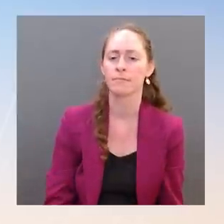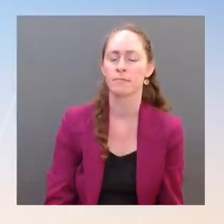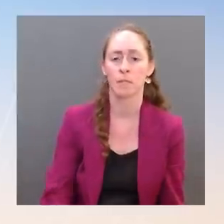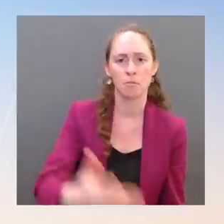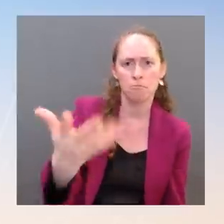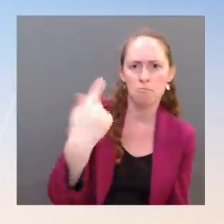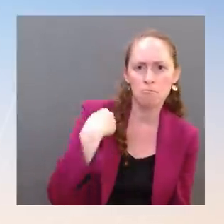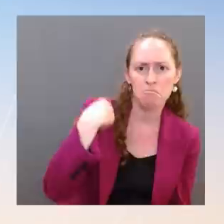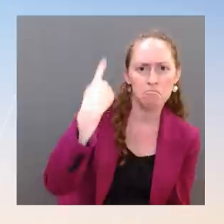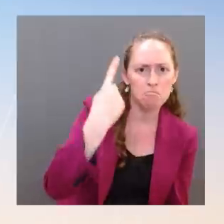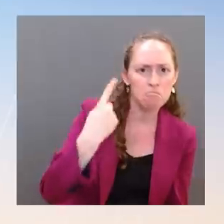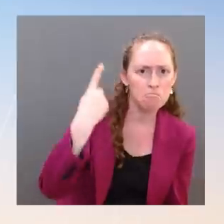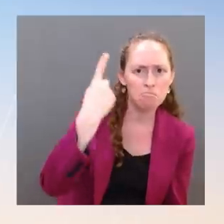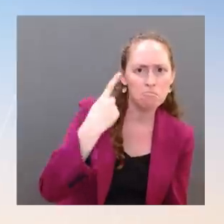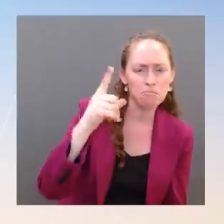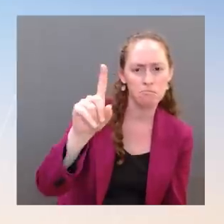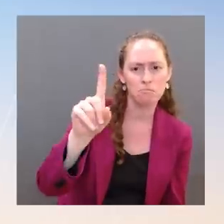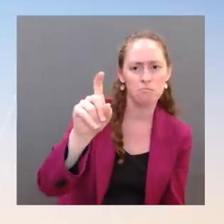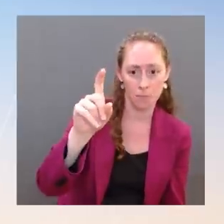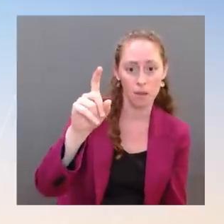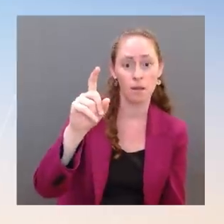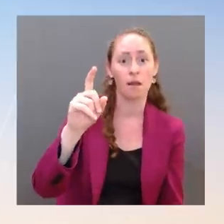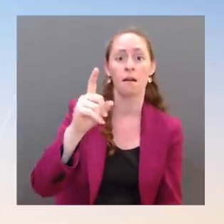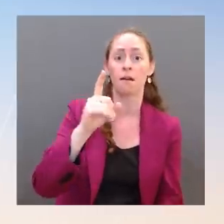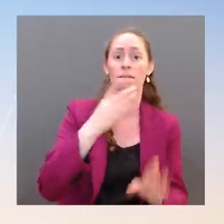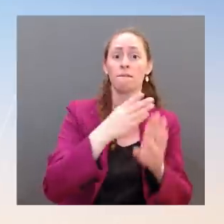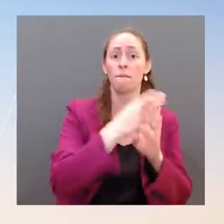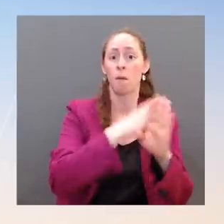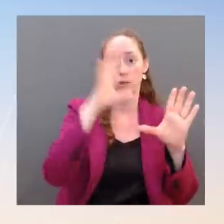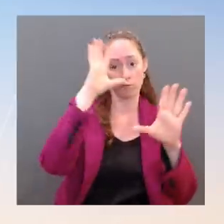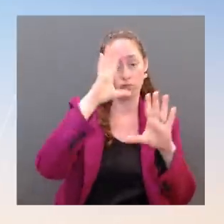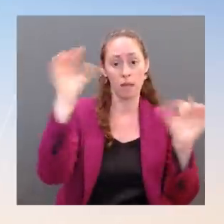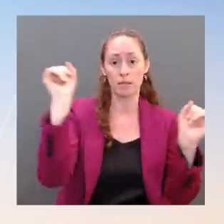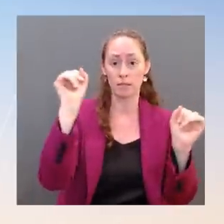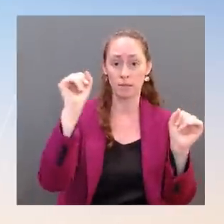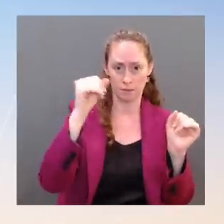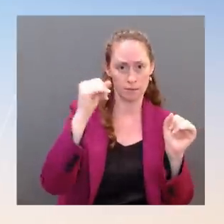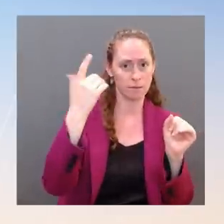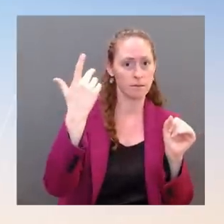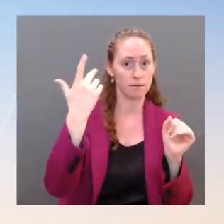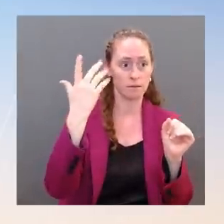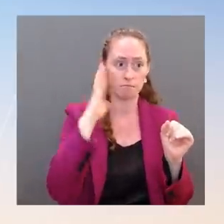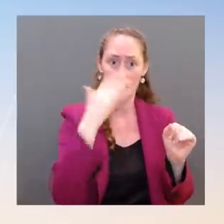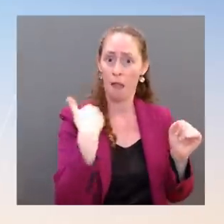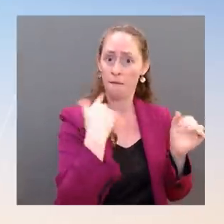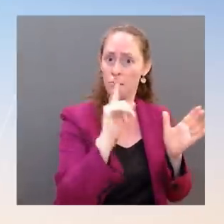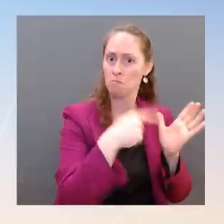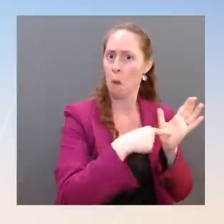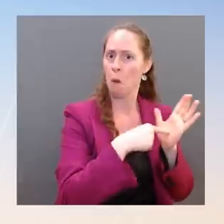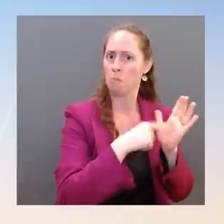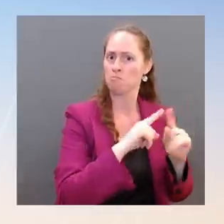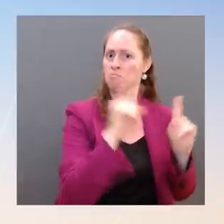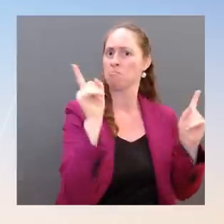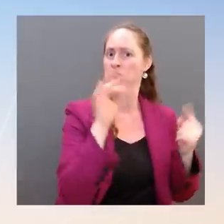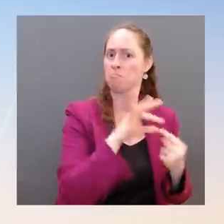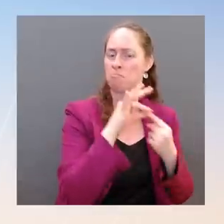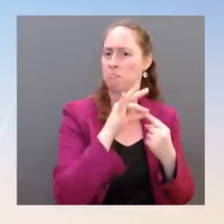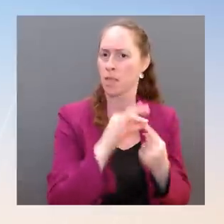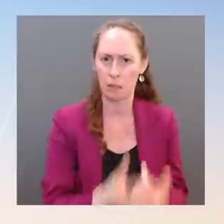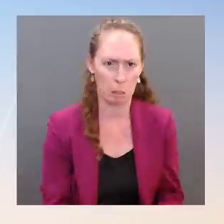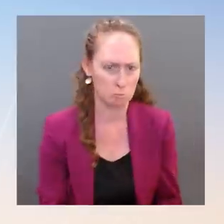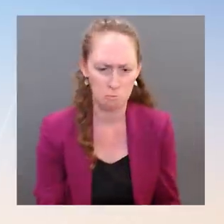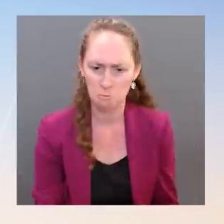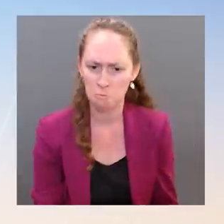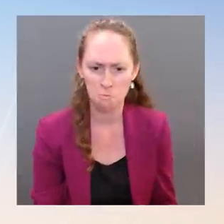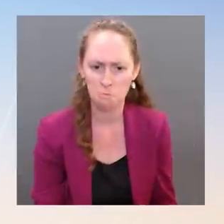-like role? Mr. I'm not familiar with any discussions along those lines. The Press, in the statement today welcoming Finland and Sweden's application to